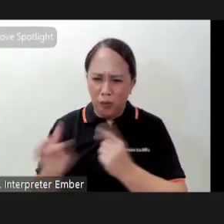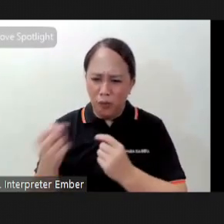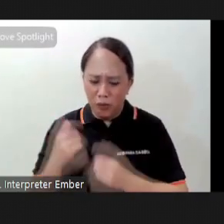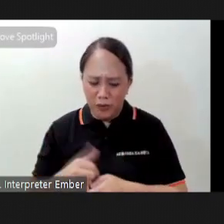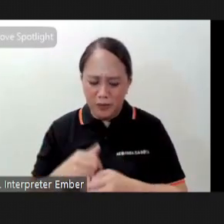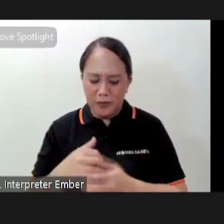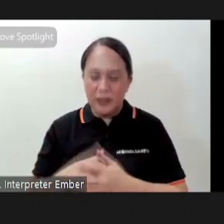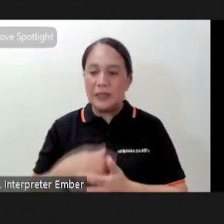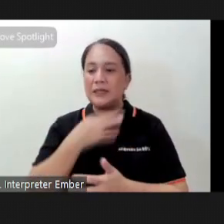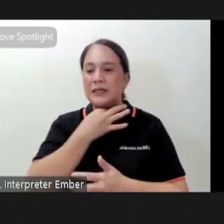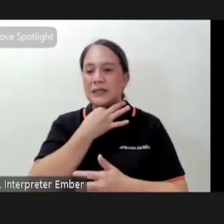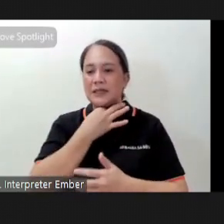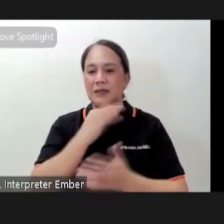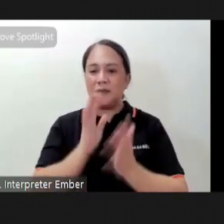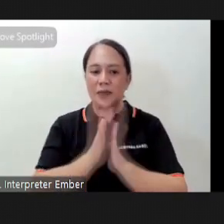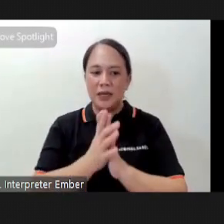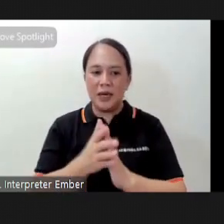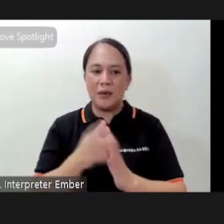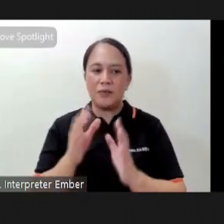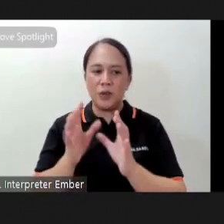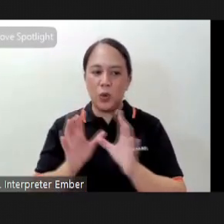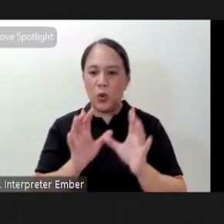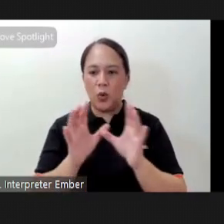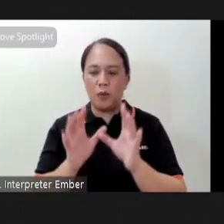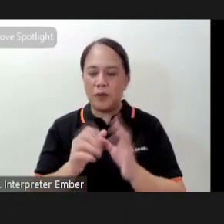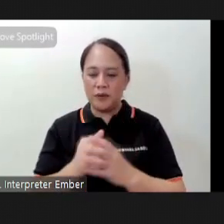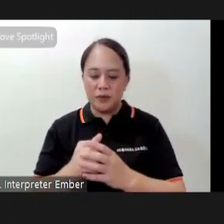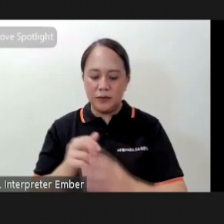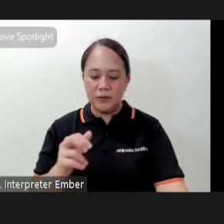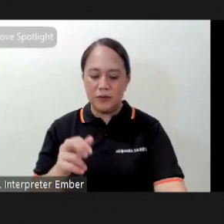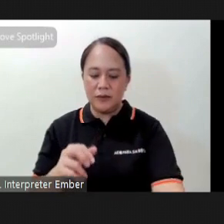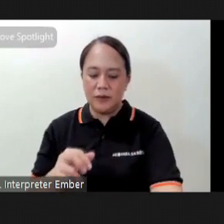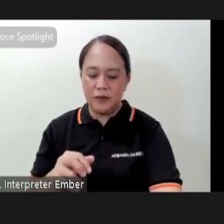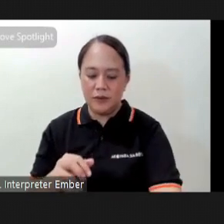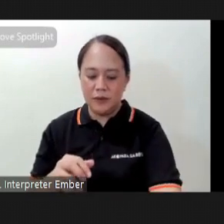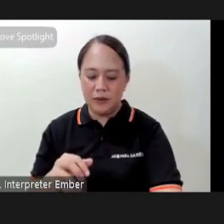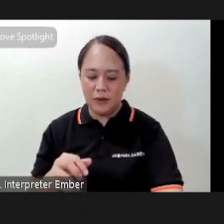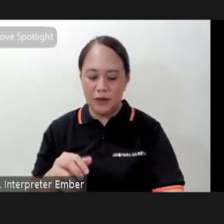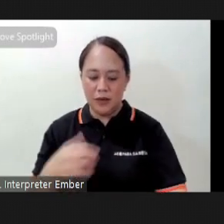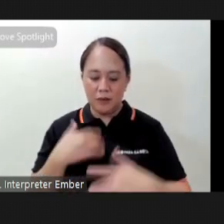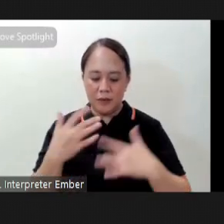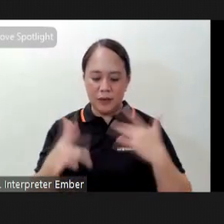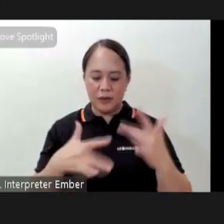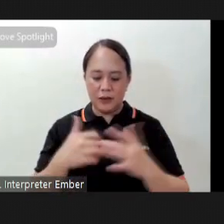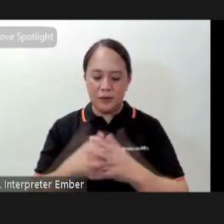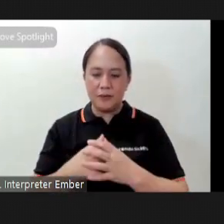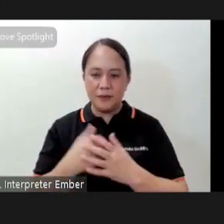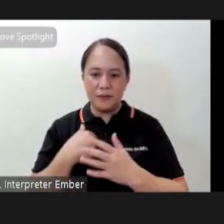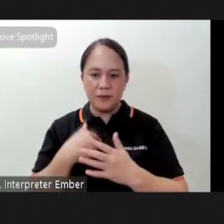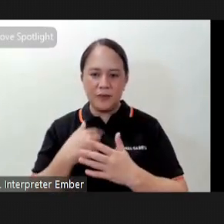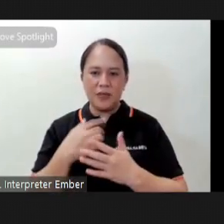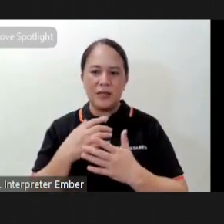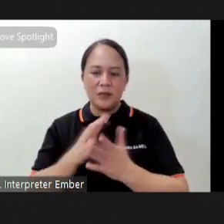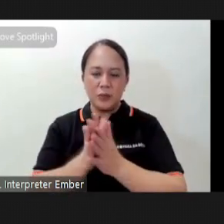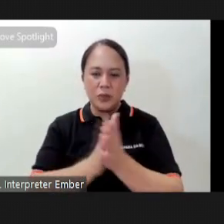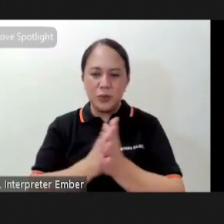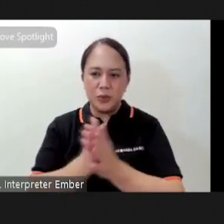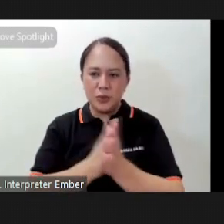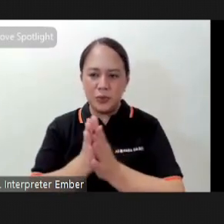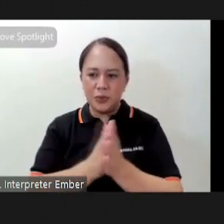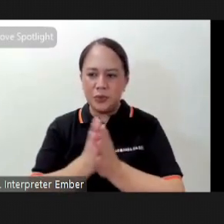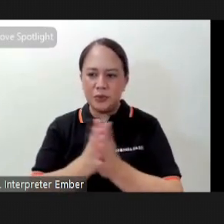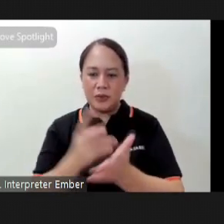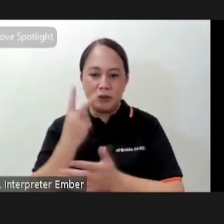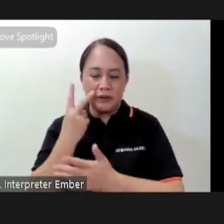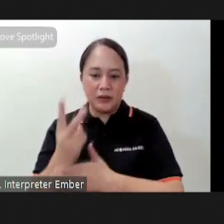kind of curiosity becomes a common theme for many rope flowers there's a sense of excitement and eagerness to try moves that you see like this